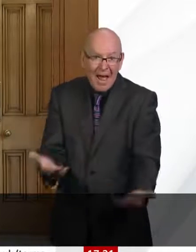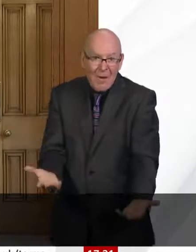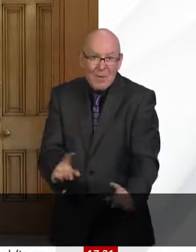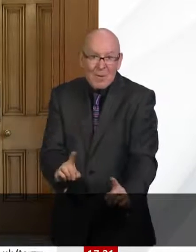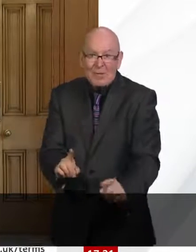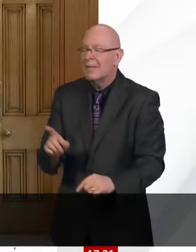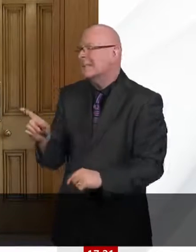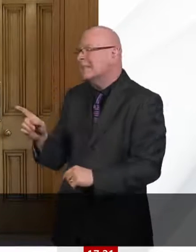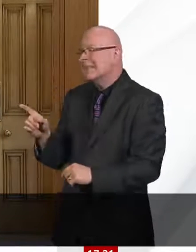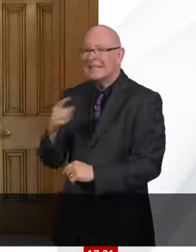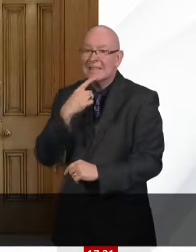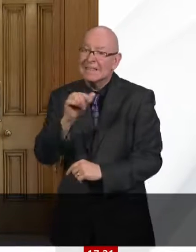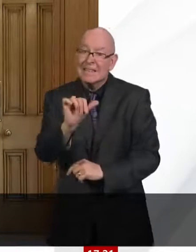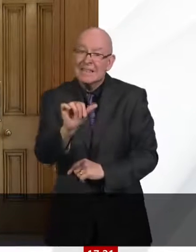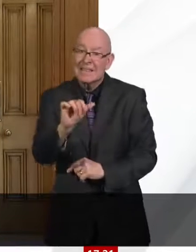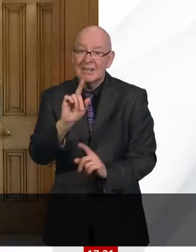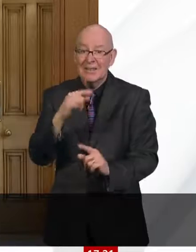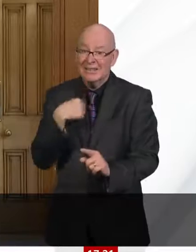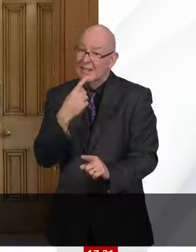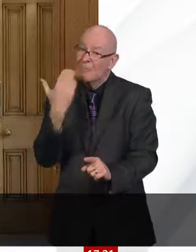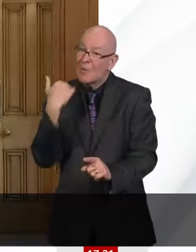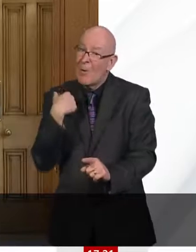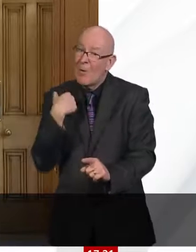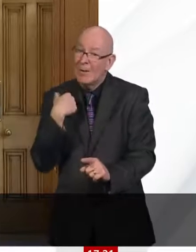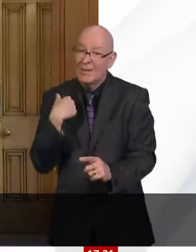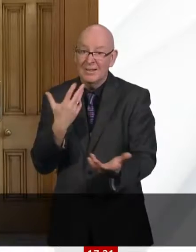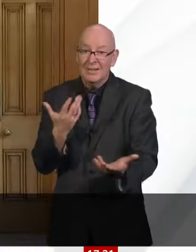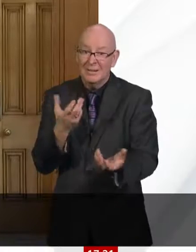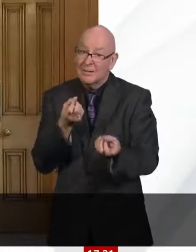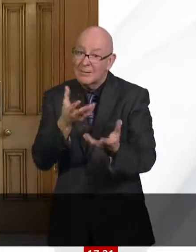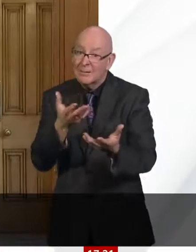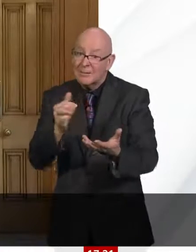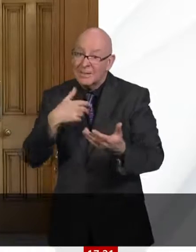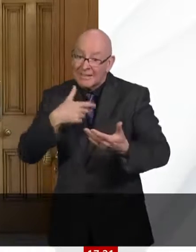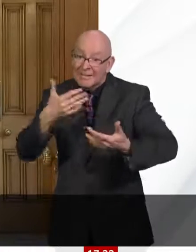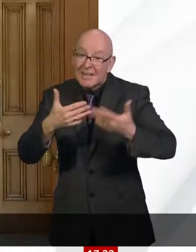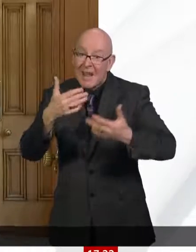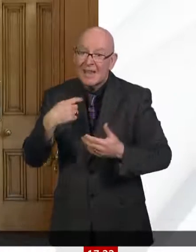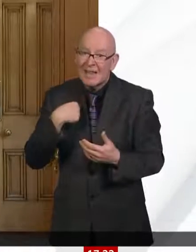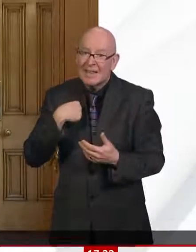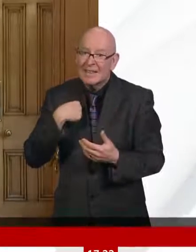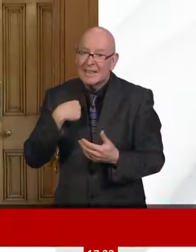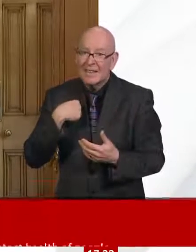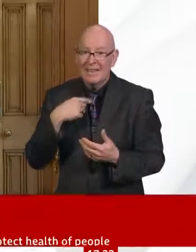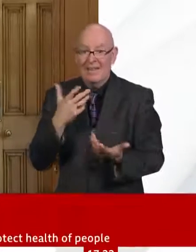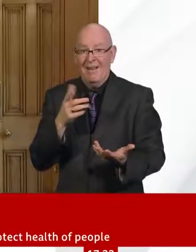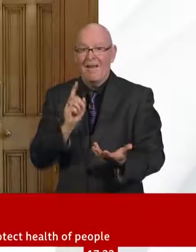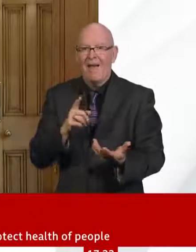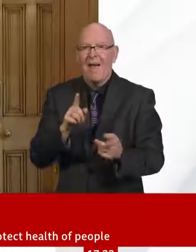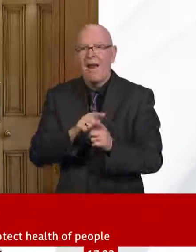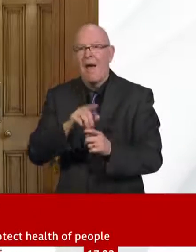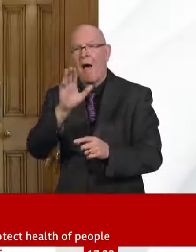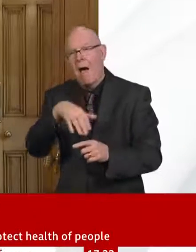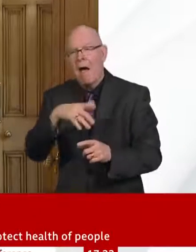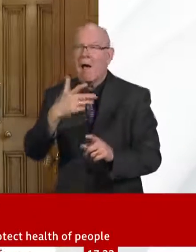So in that sense, you know, it's not surprising to see some of these figures, because what we're dealing with here is unlike anything we've seen before, which is why